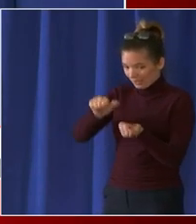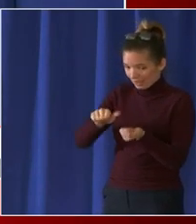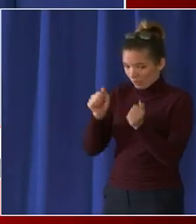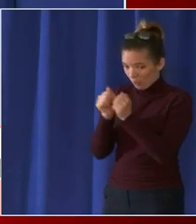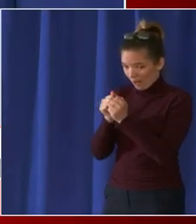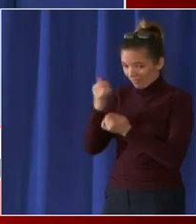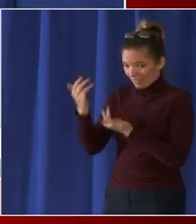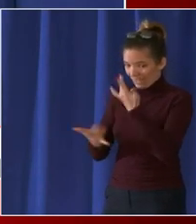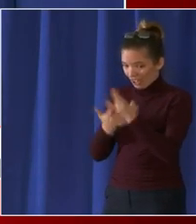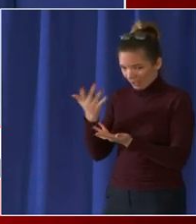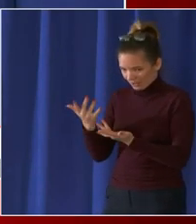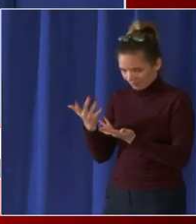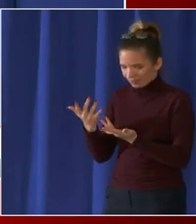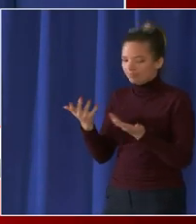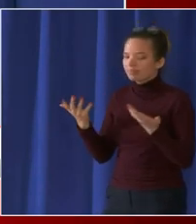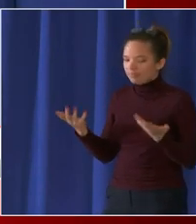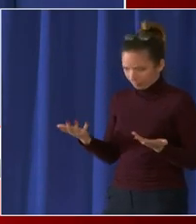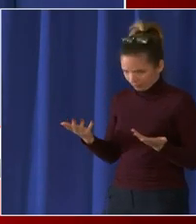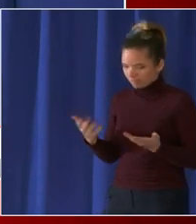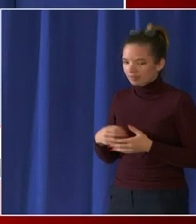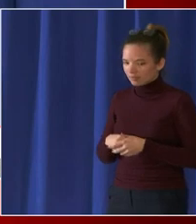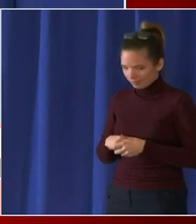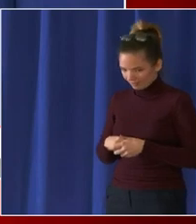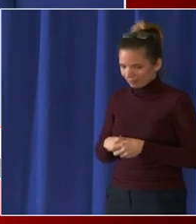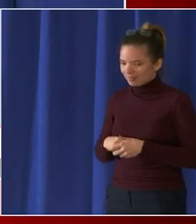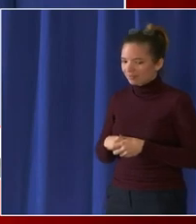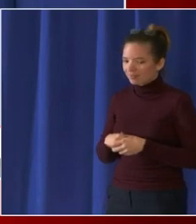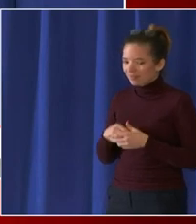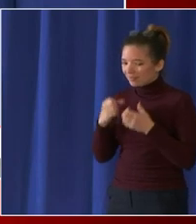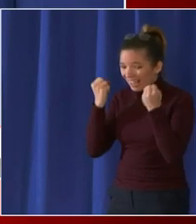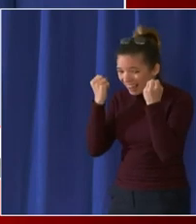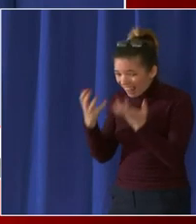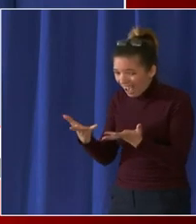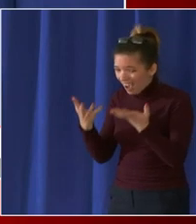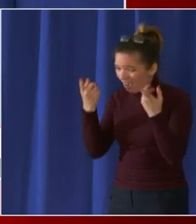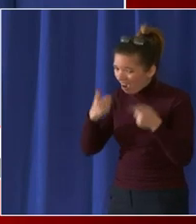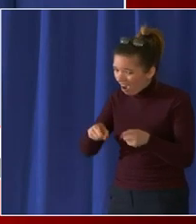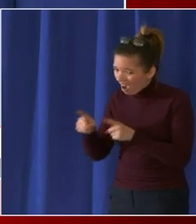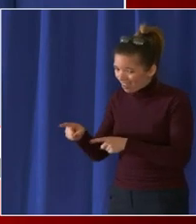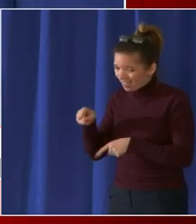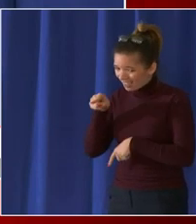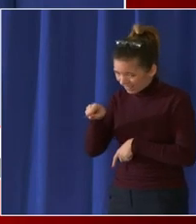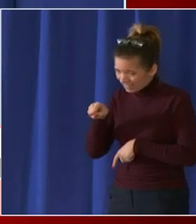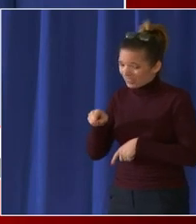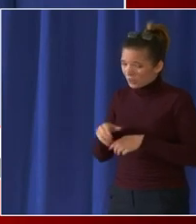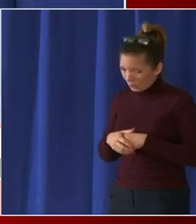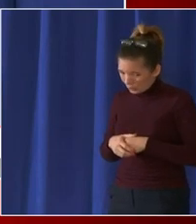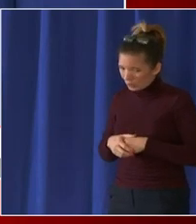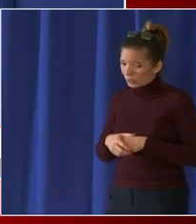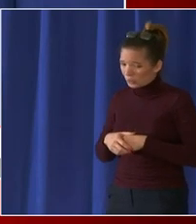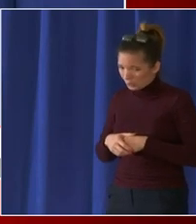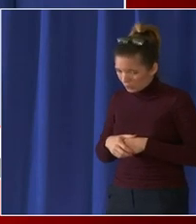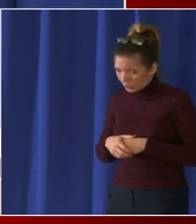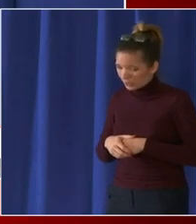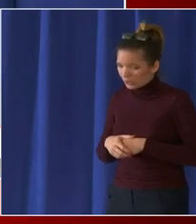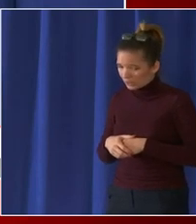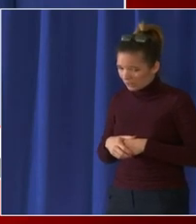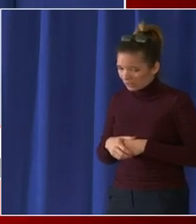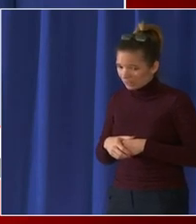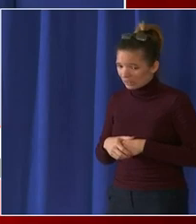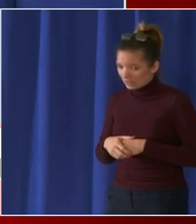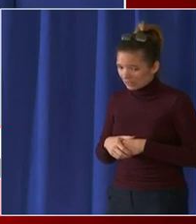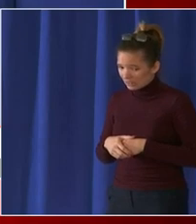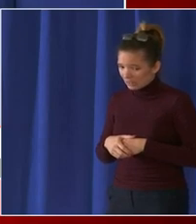but um you know i mean it was a lot going on that day and not only was it a lot going on but i i